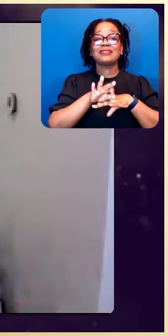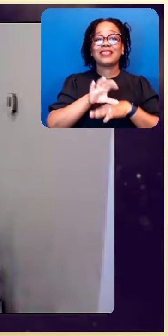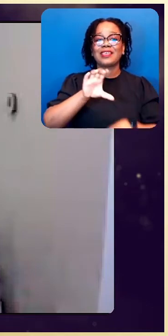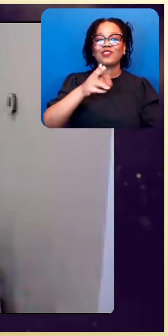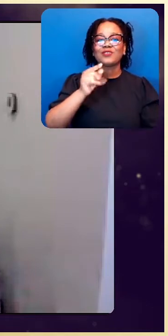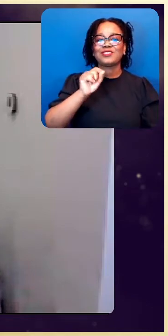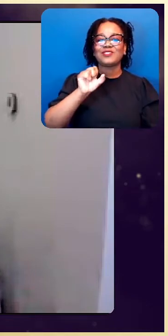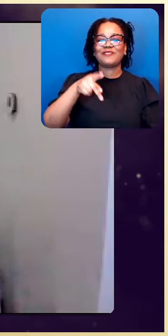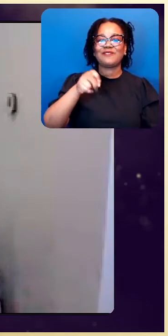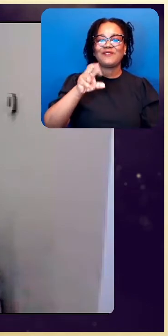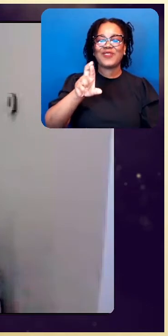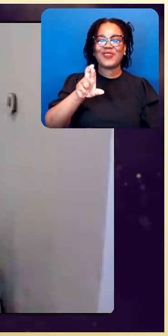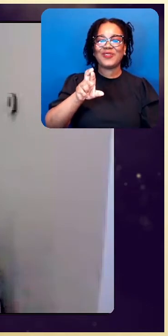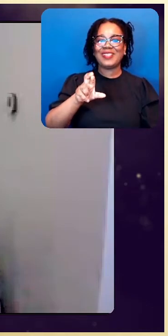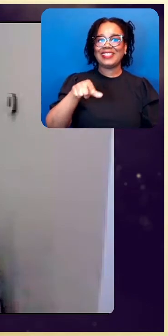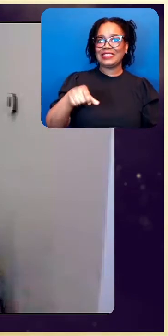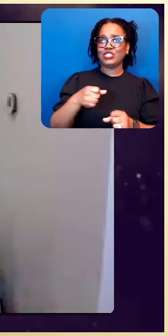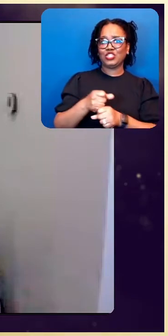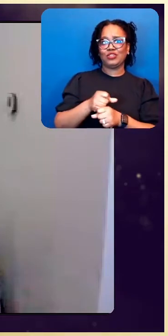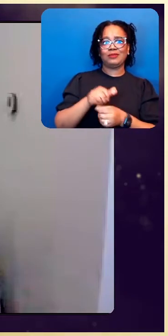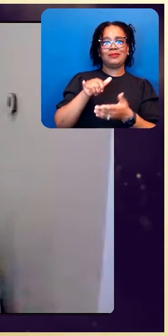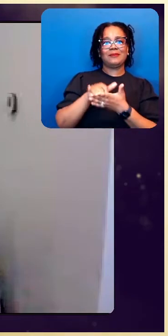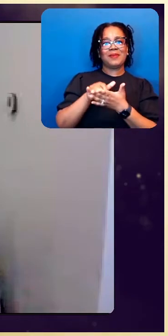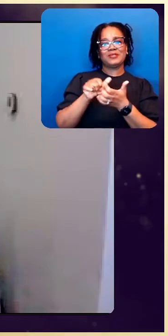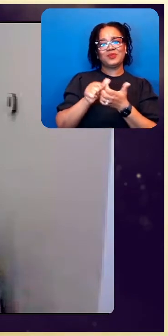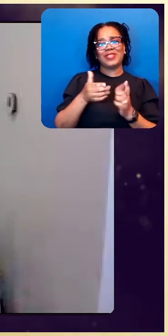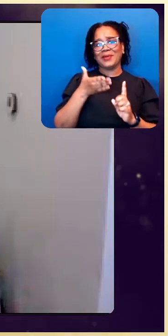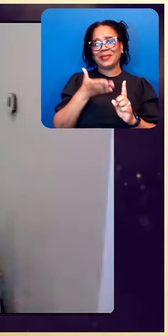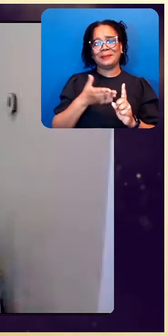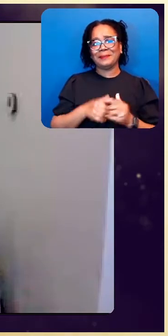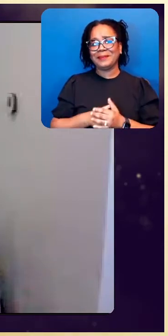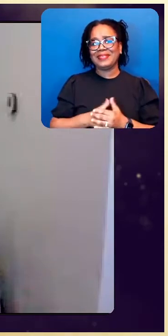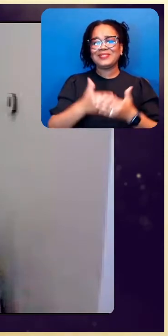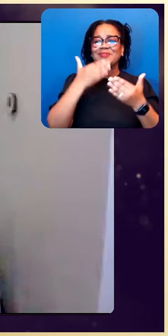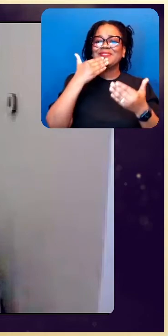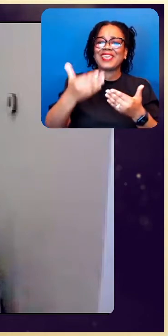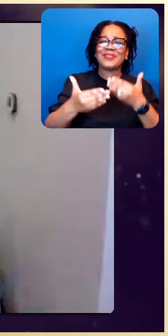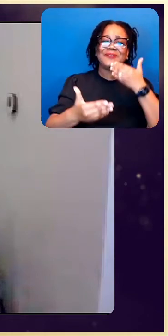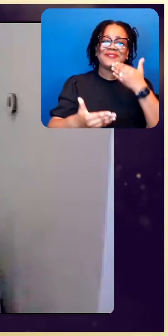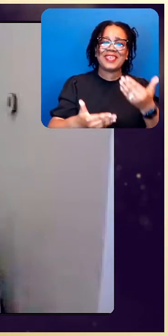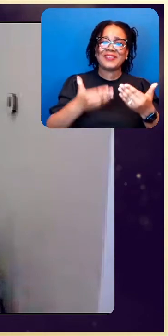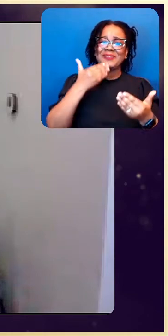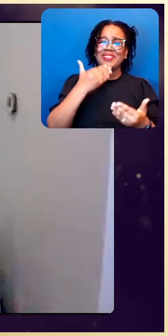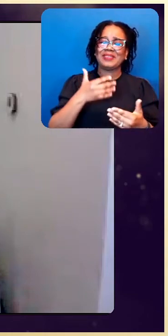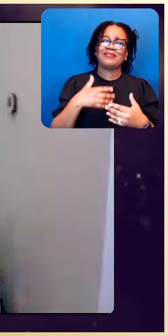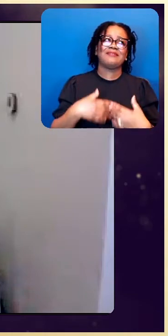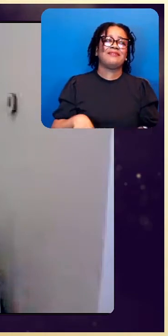without you. So, thank you. Thank you. It's a huge honor.